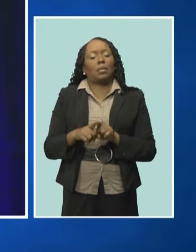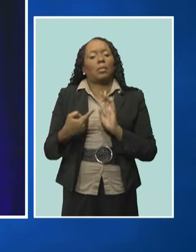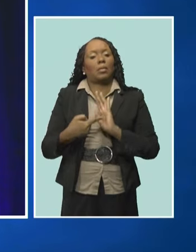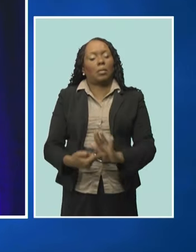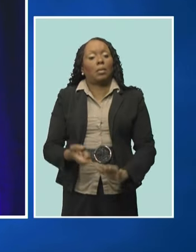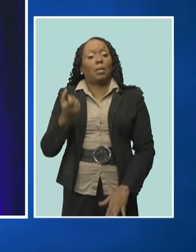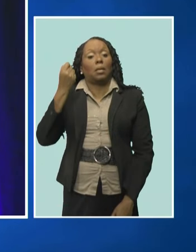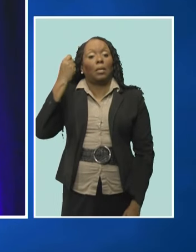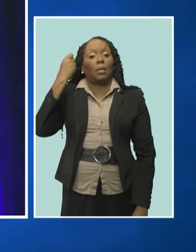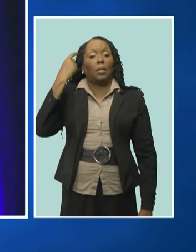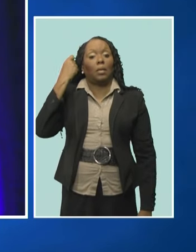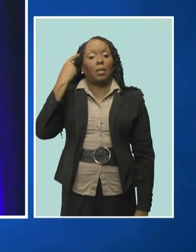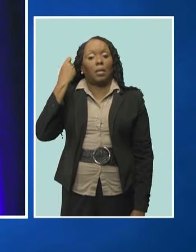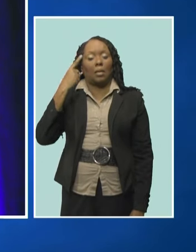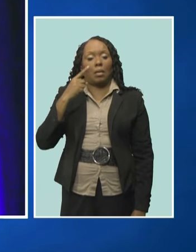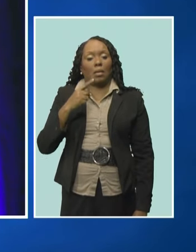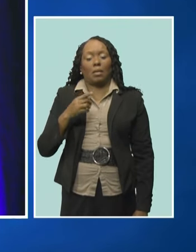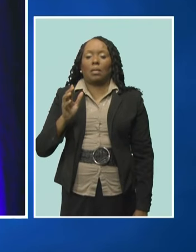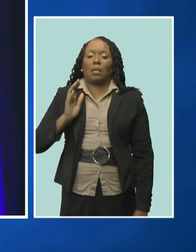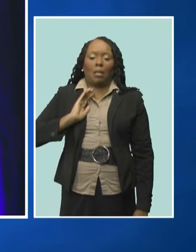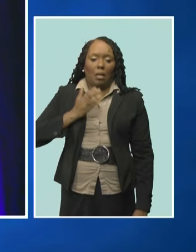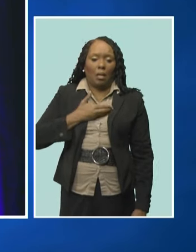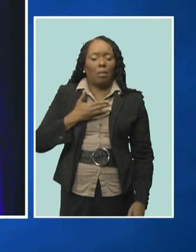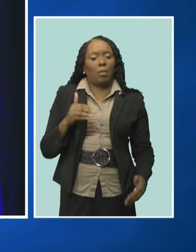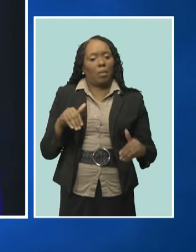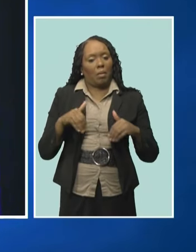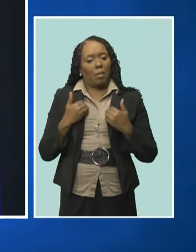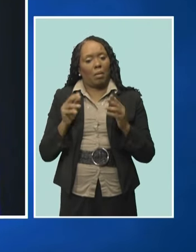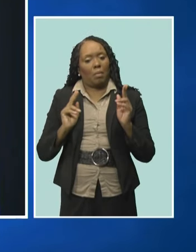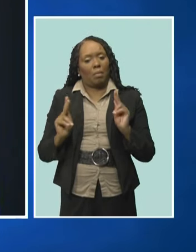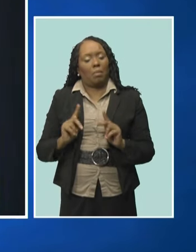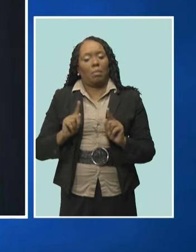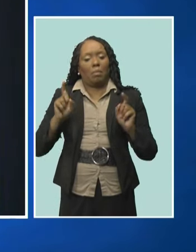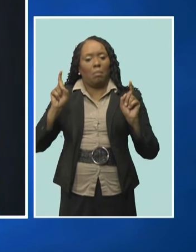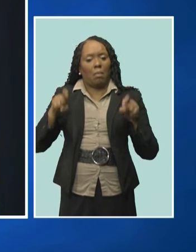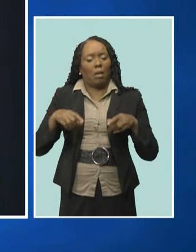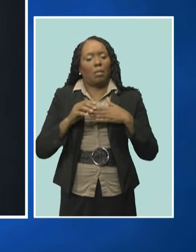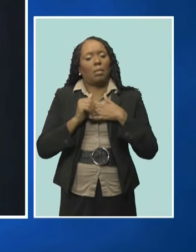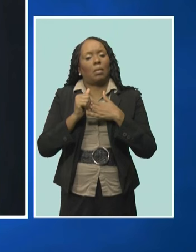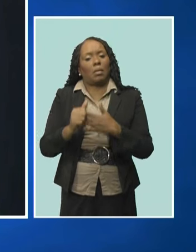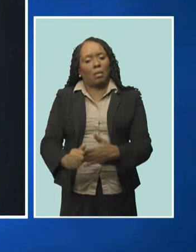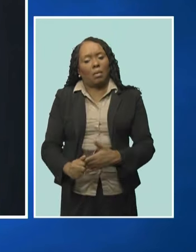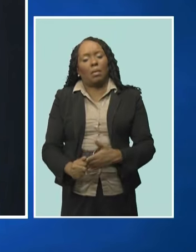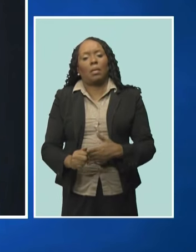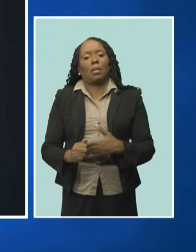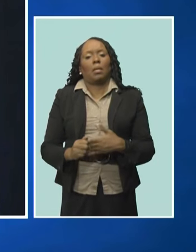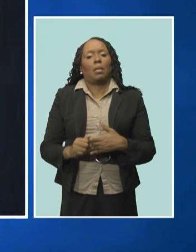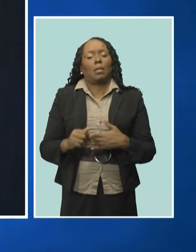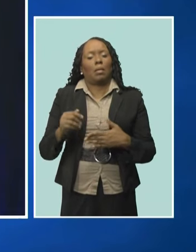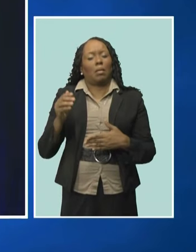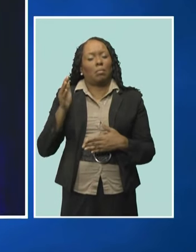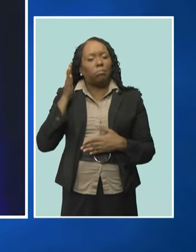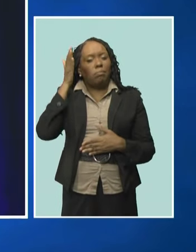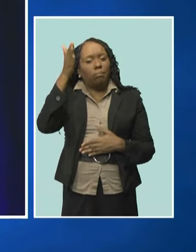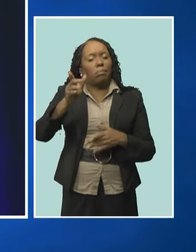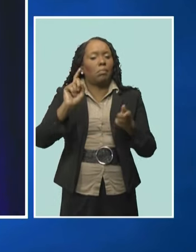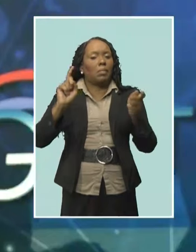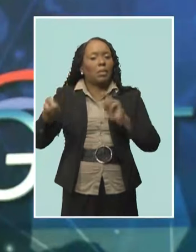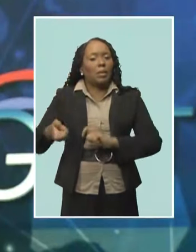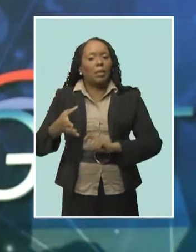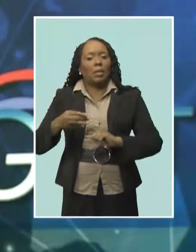that it is indeed our youth who must lead the charge towards change and innovation.